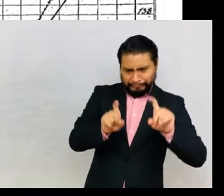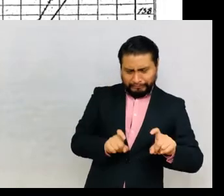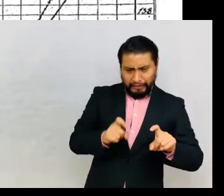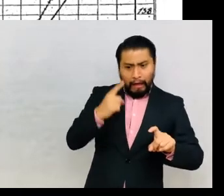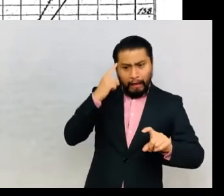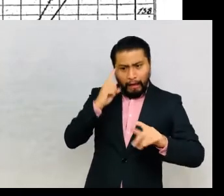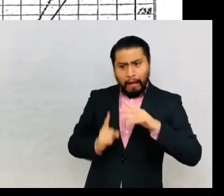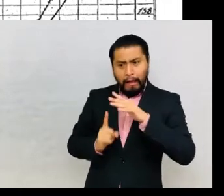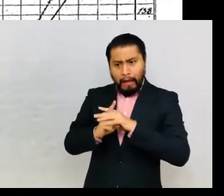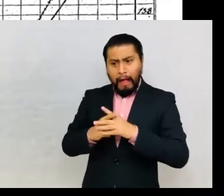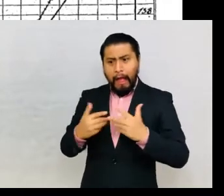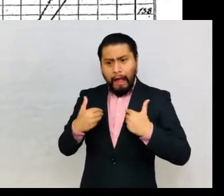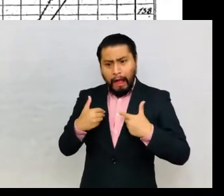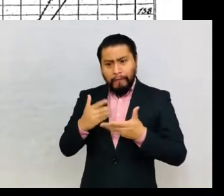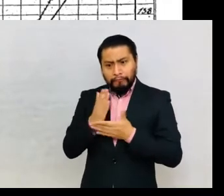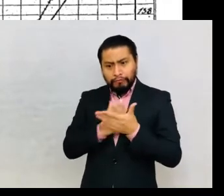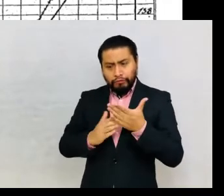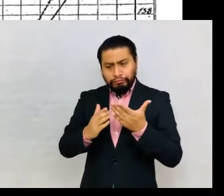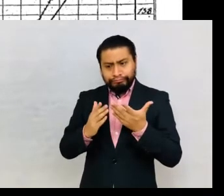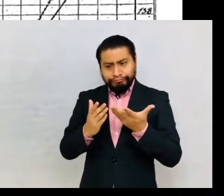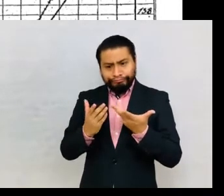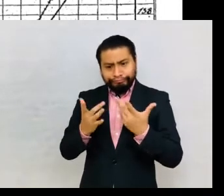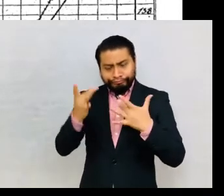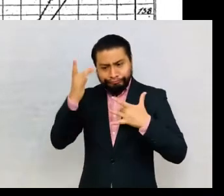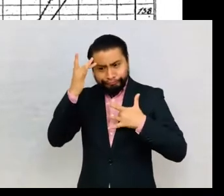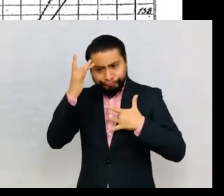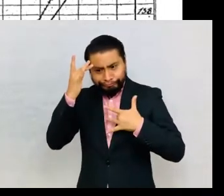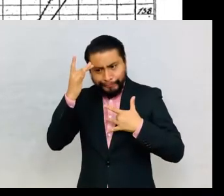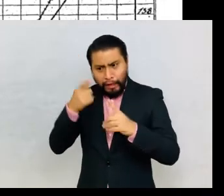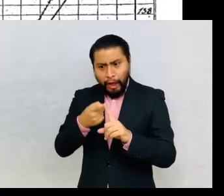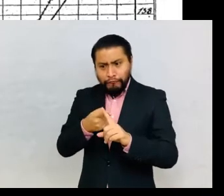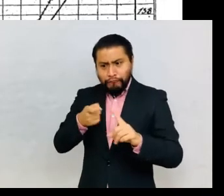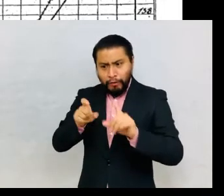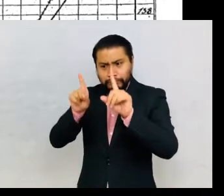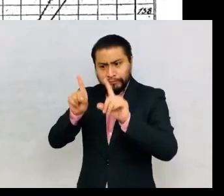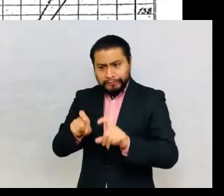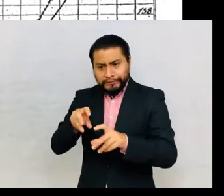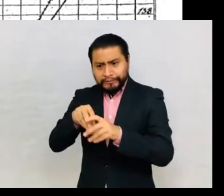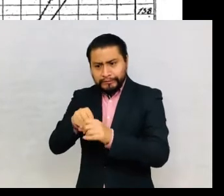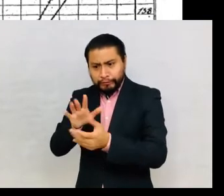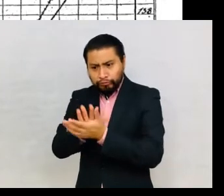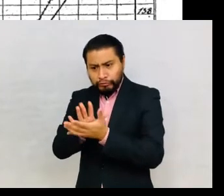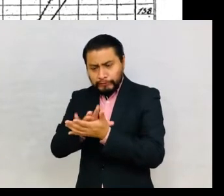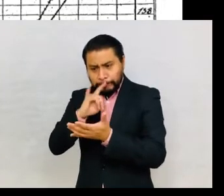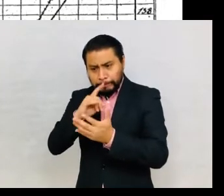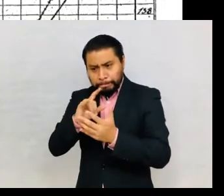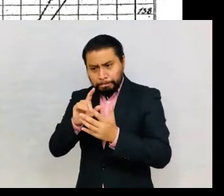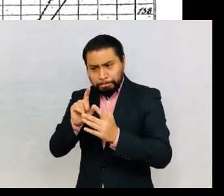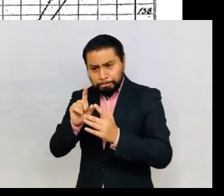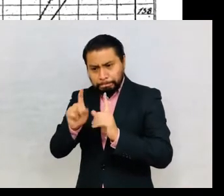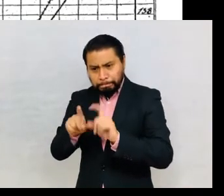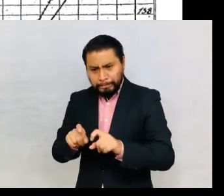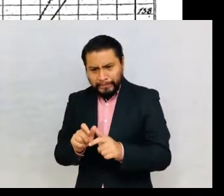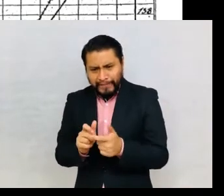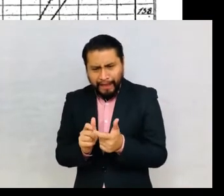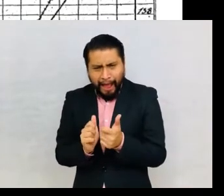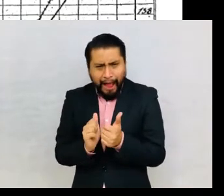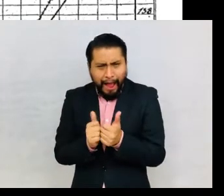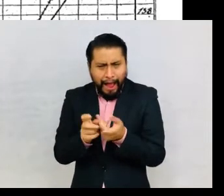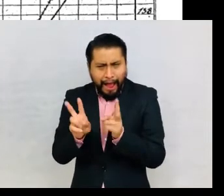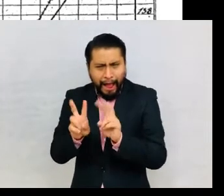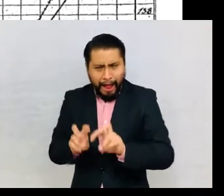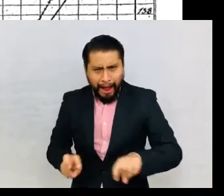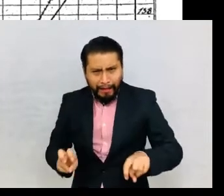pathologies became tests of children and schools. How and for what purpose was the measuring